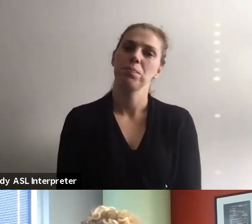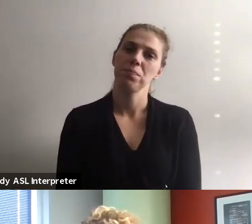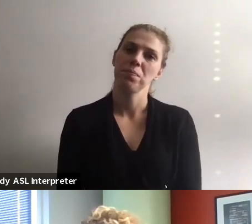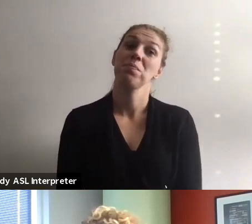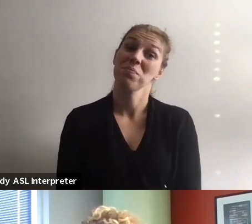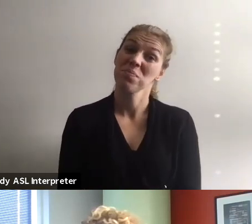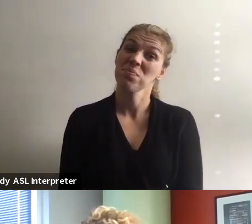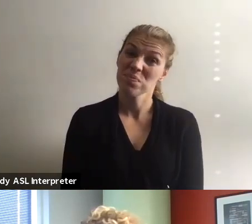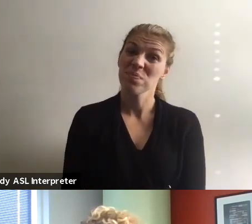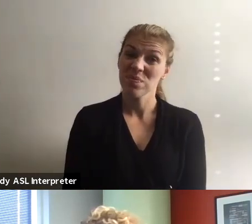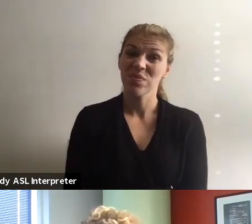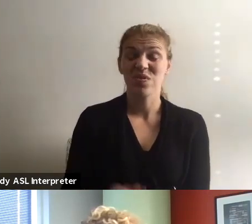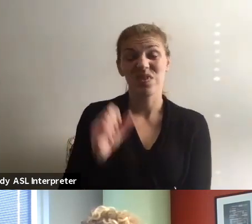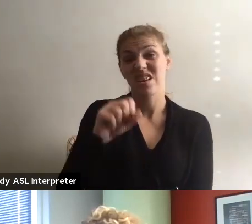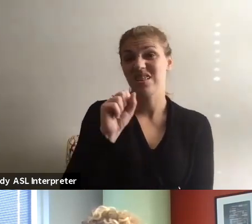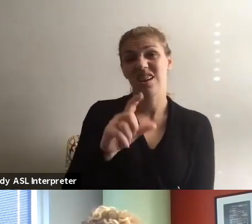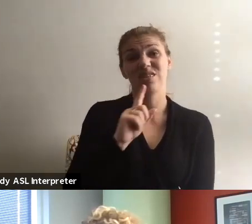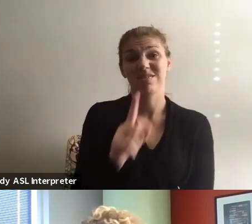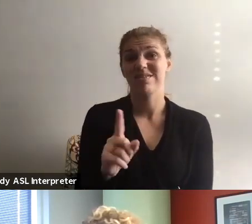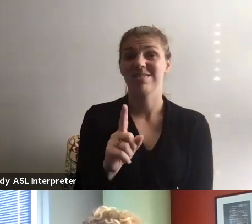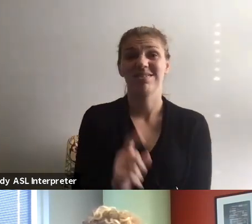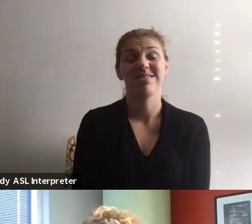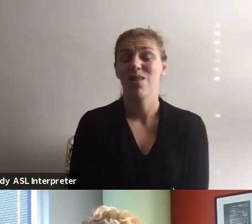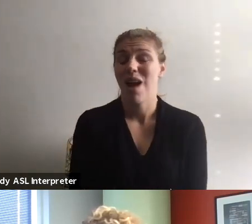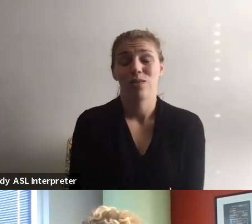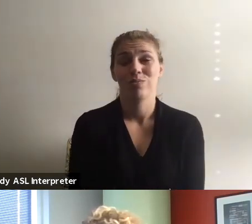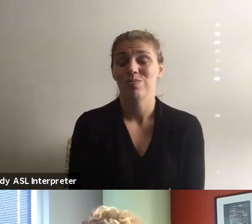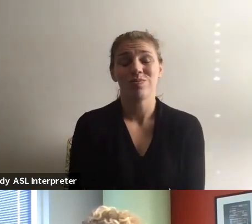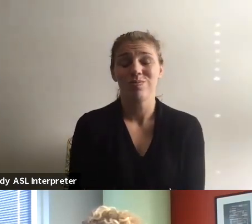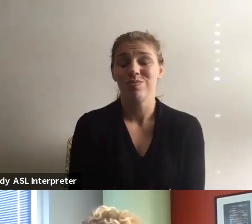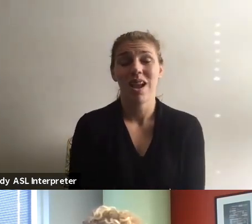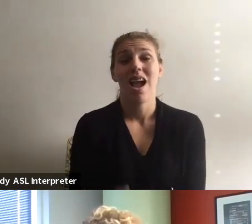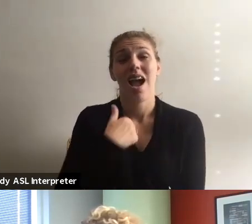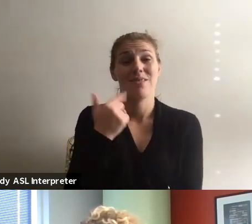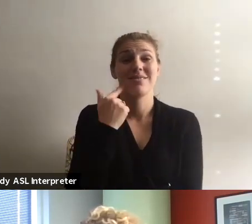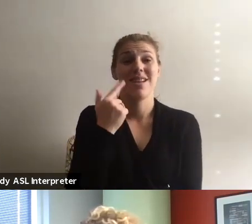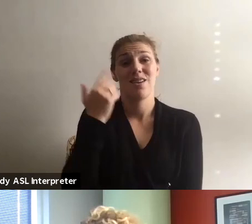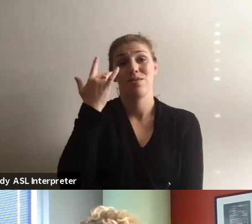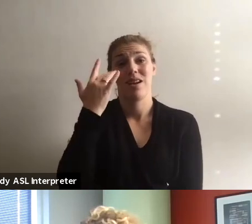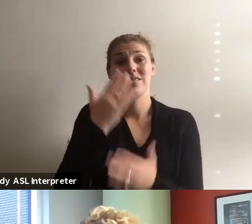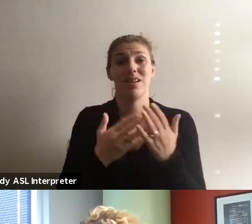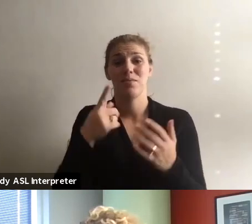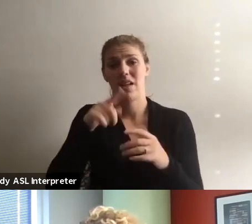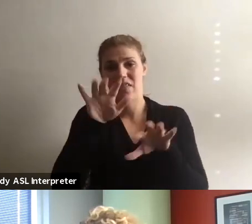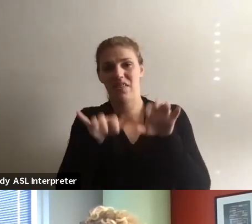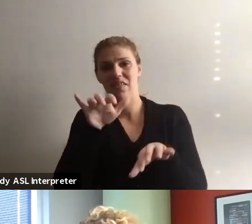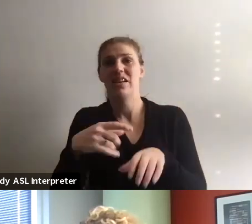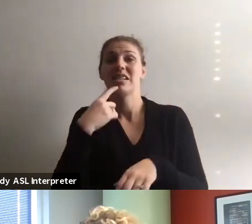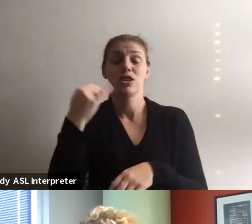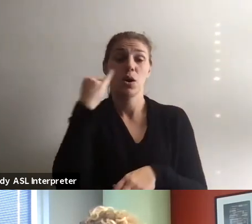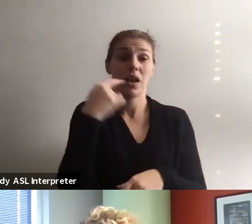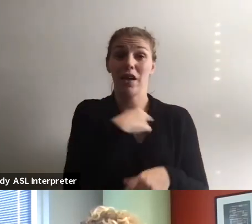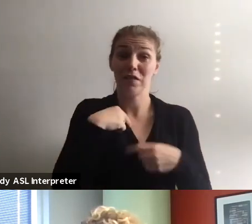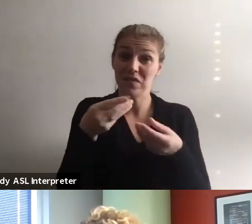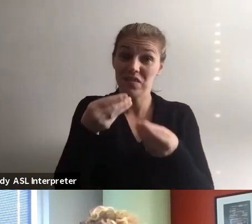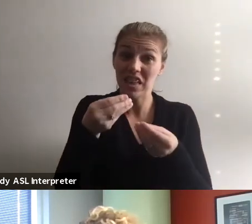Yeah, gosh, that's, that's so valuable. I, I was cracking up because somebody in the feed said, so if we feed them,